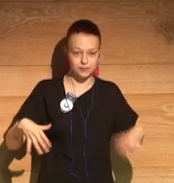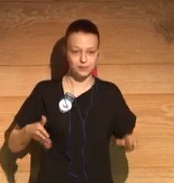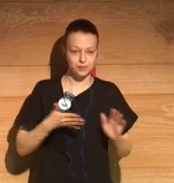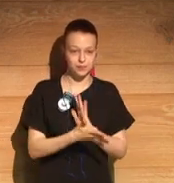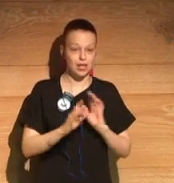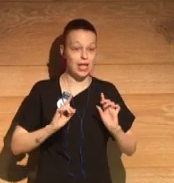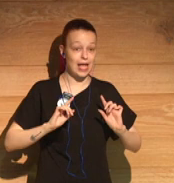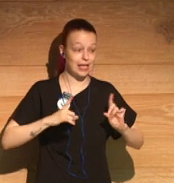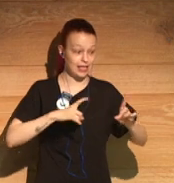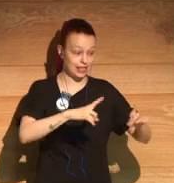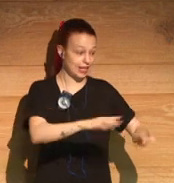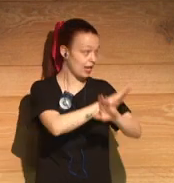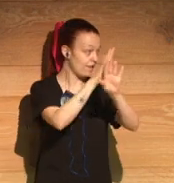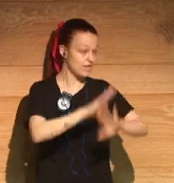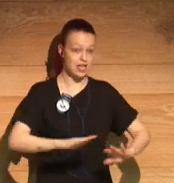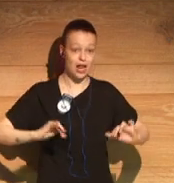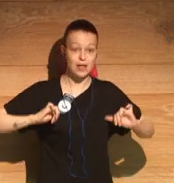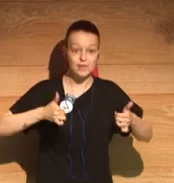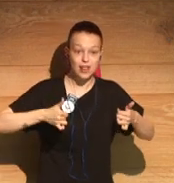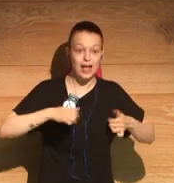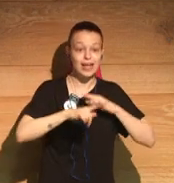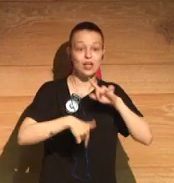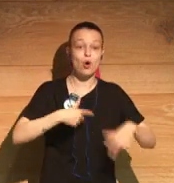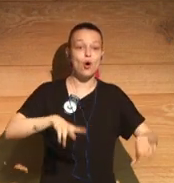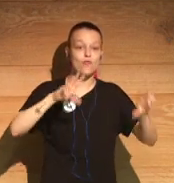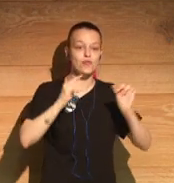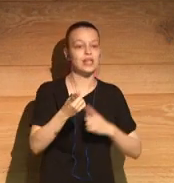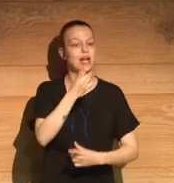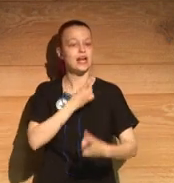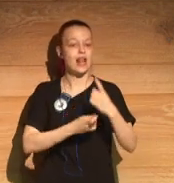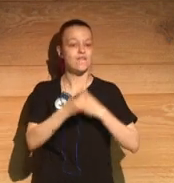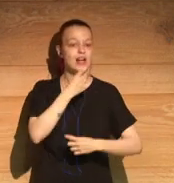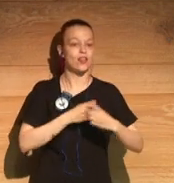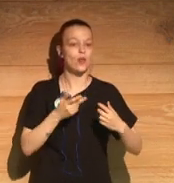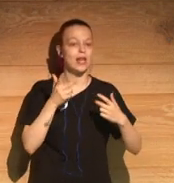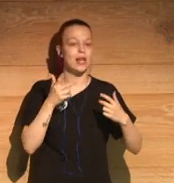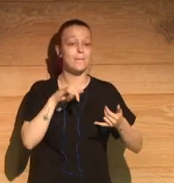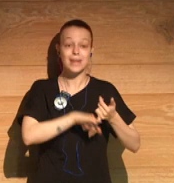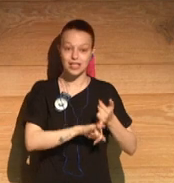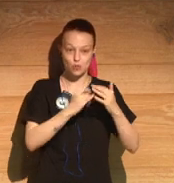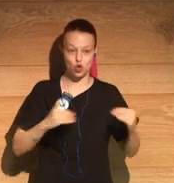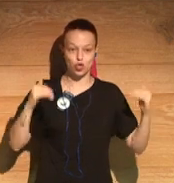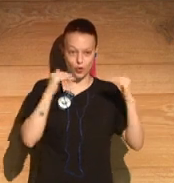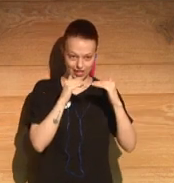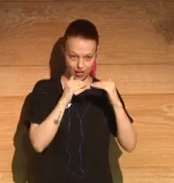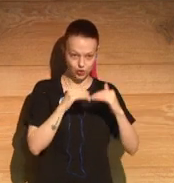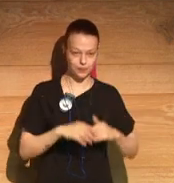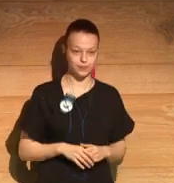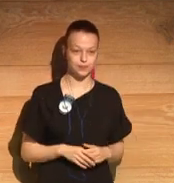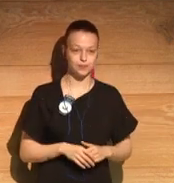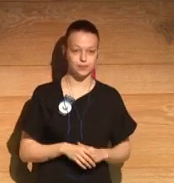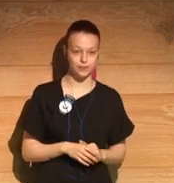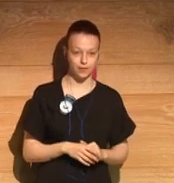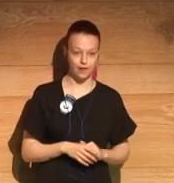Equal Rights Marriage Referendum, which is a 70-year gap between them. So that worked nicely. And my life, 10 years from now,